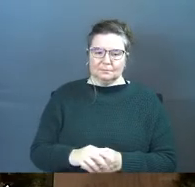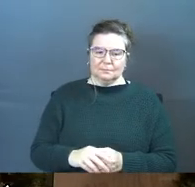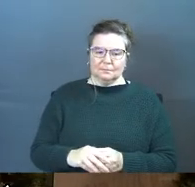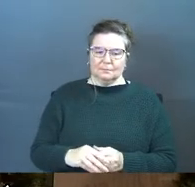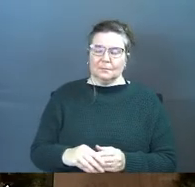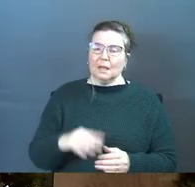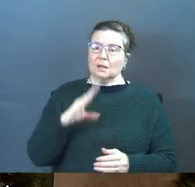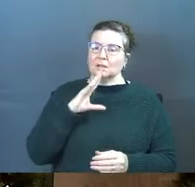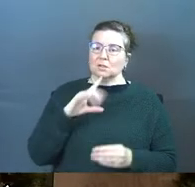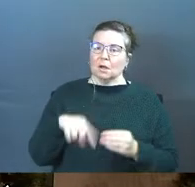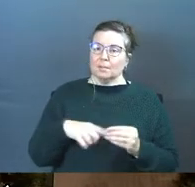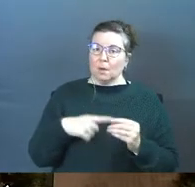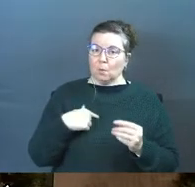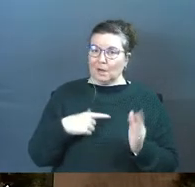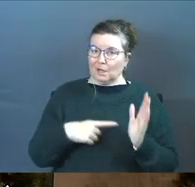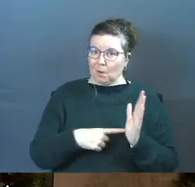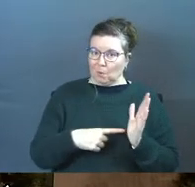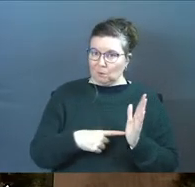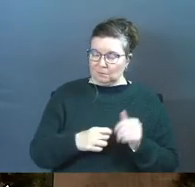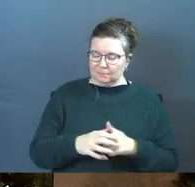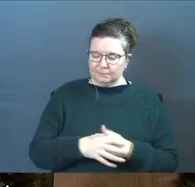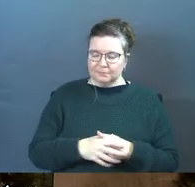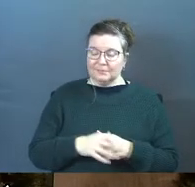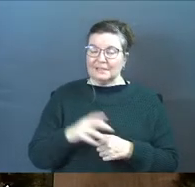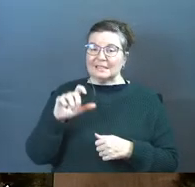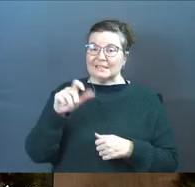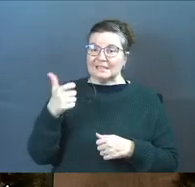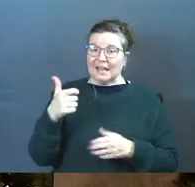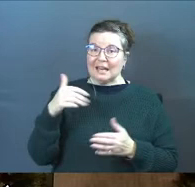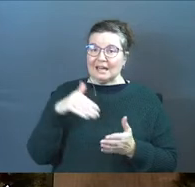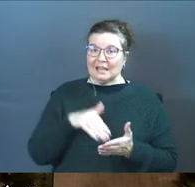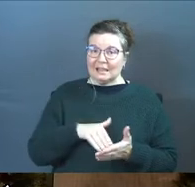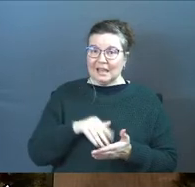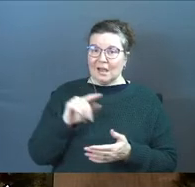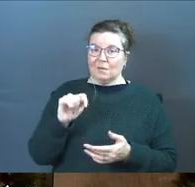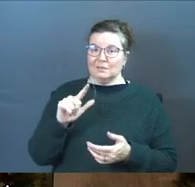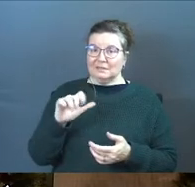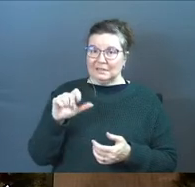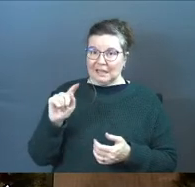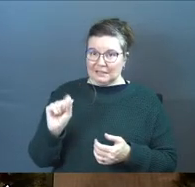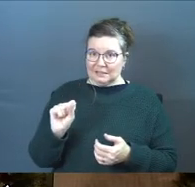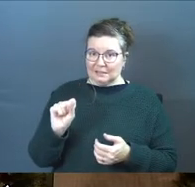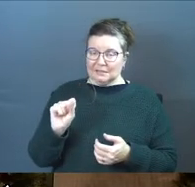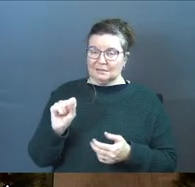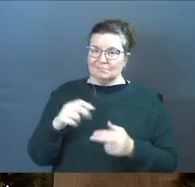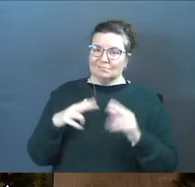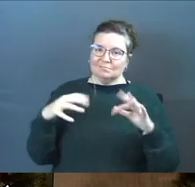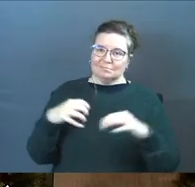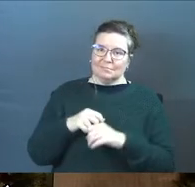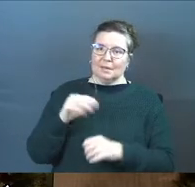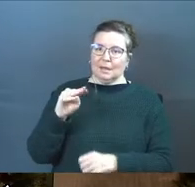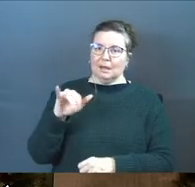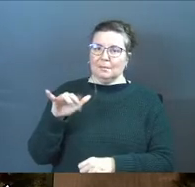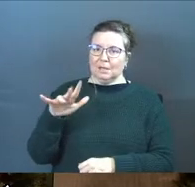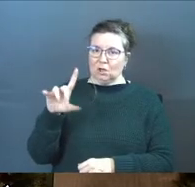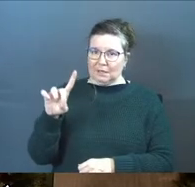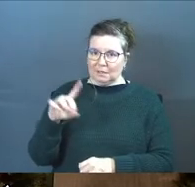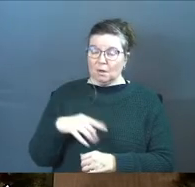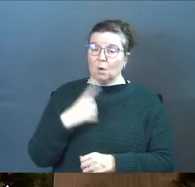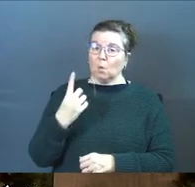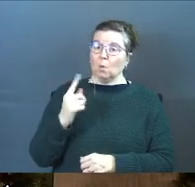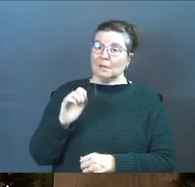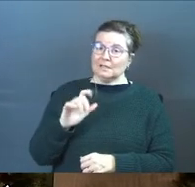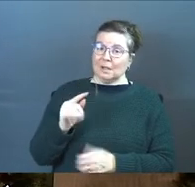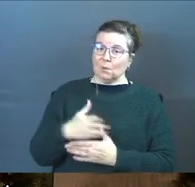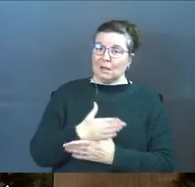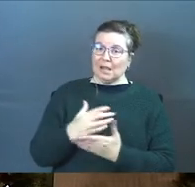Now, let's talk about what he owed. 10,000 talents. A myriad. One talent